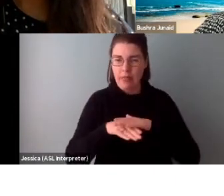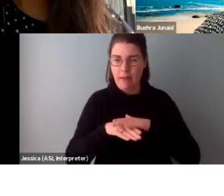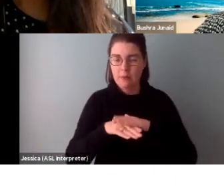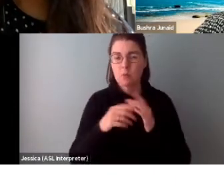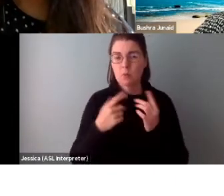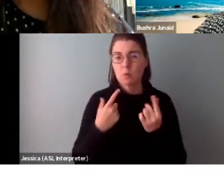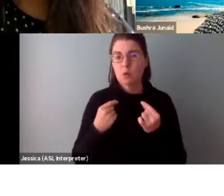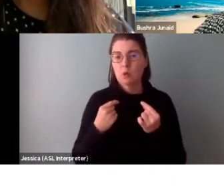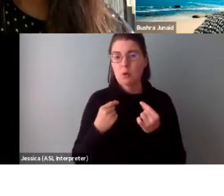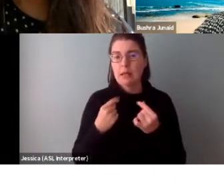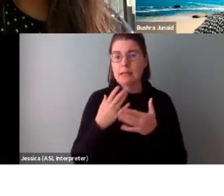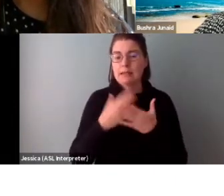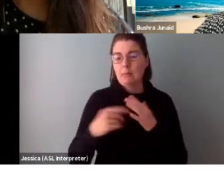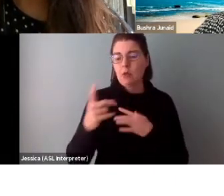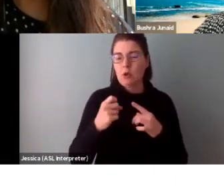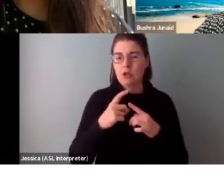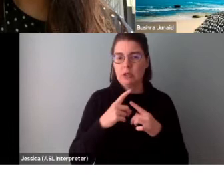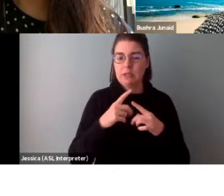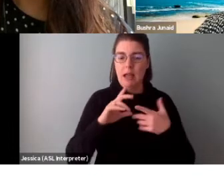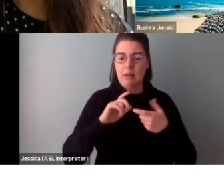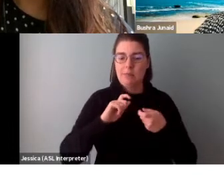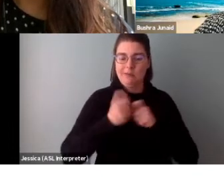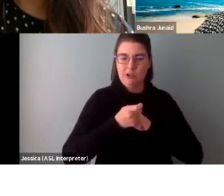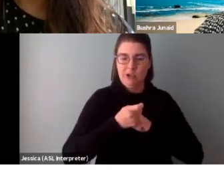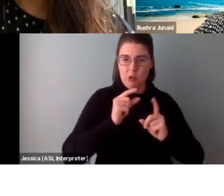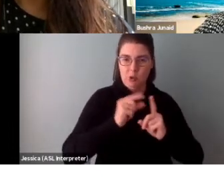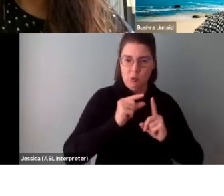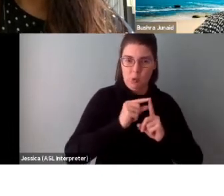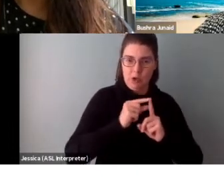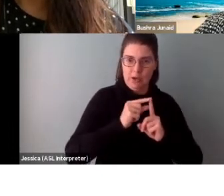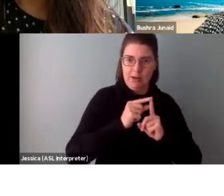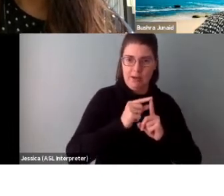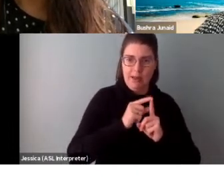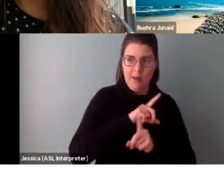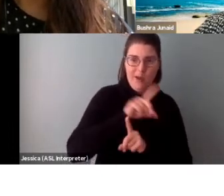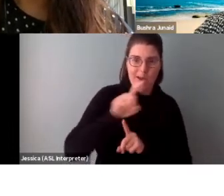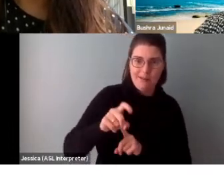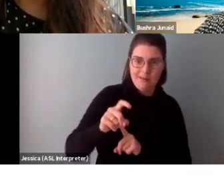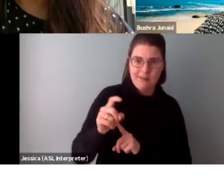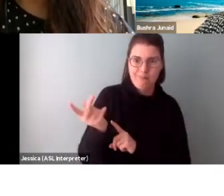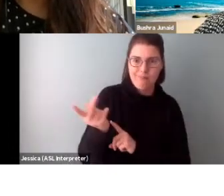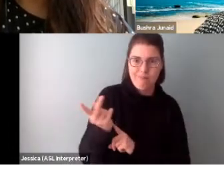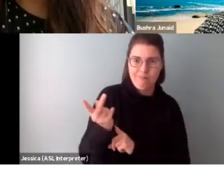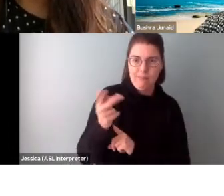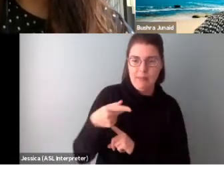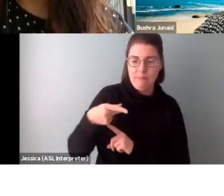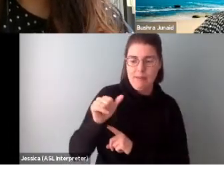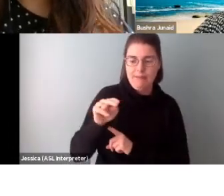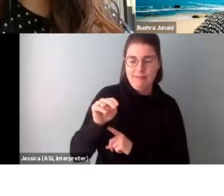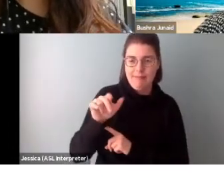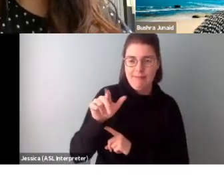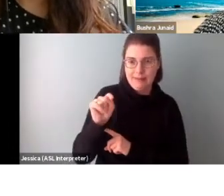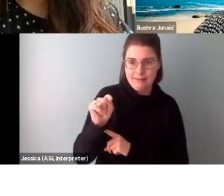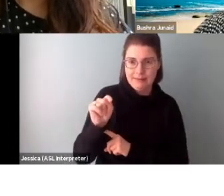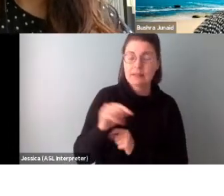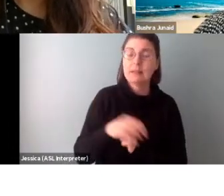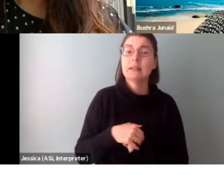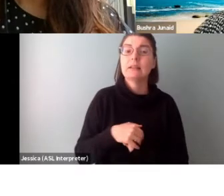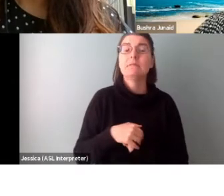what I'll do is I'll paraphrase some of the questions that we received and pose them to the panelists. And again, as they mentioned, if